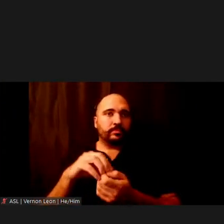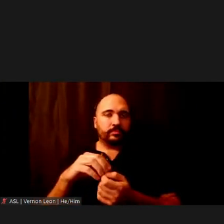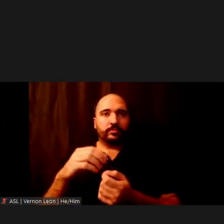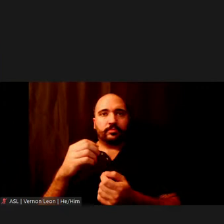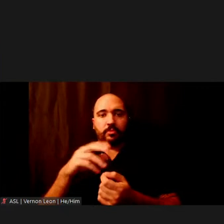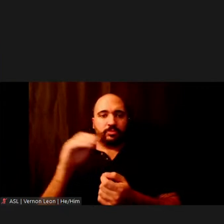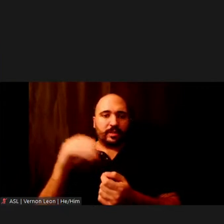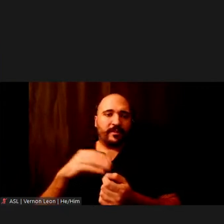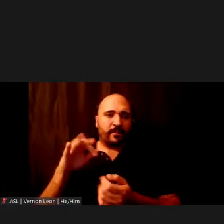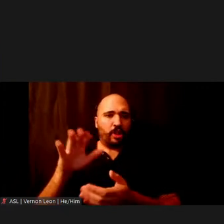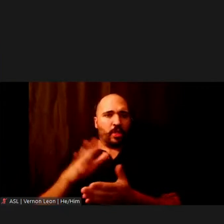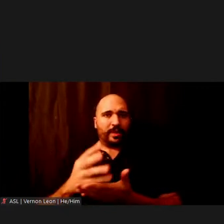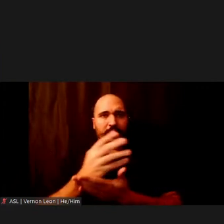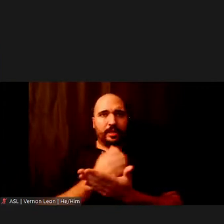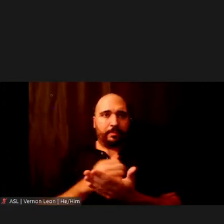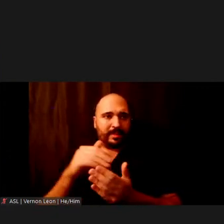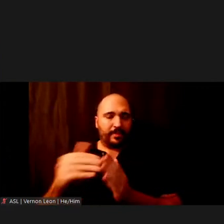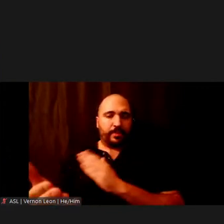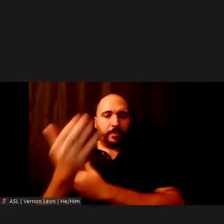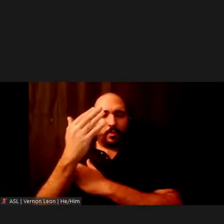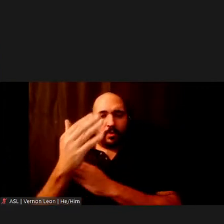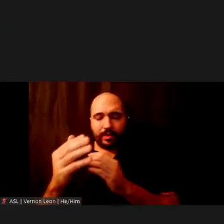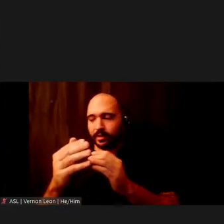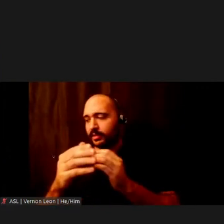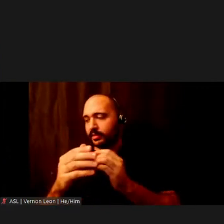Manhattan Central Business District in the morning peak period.